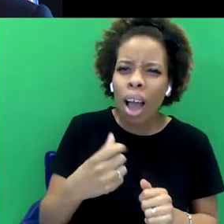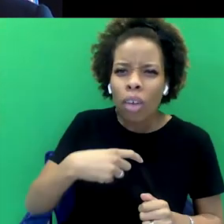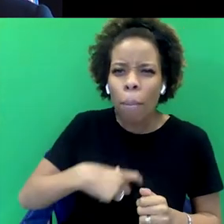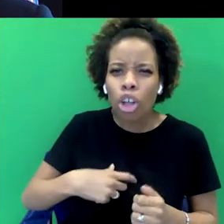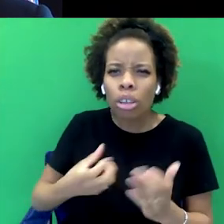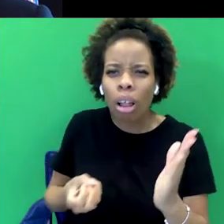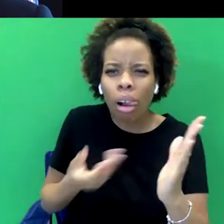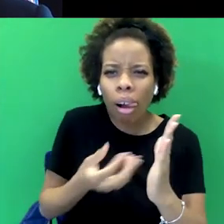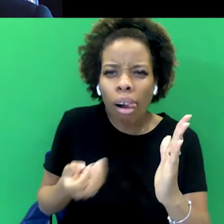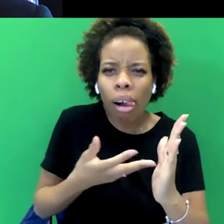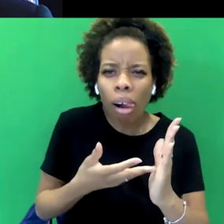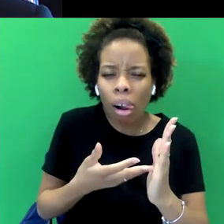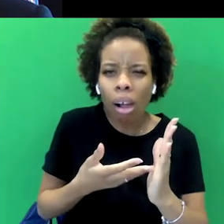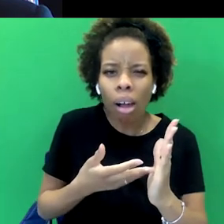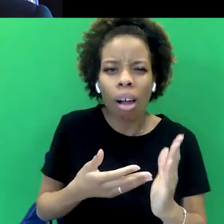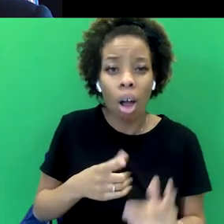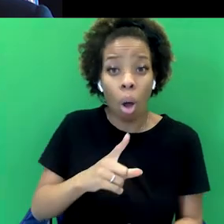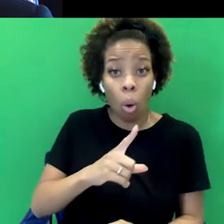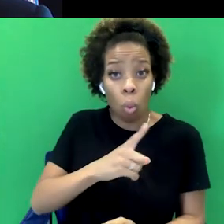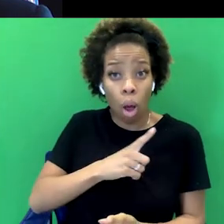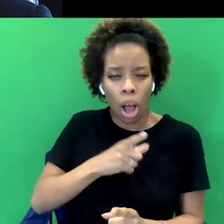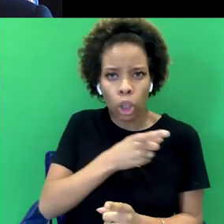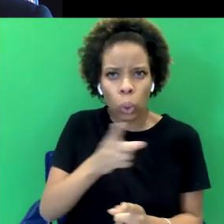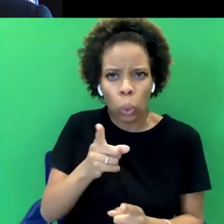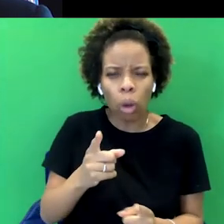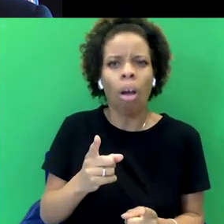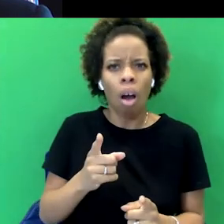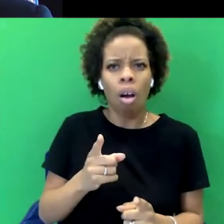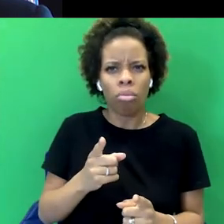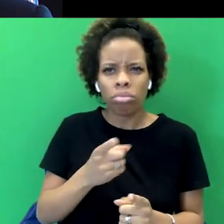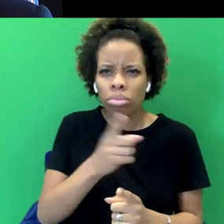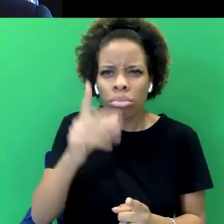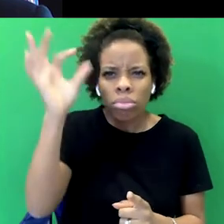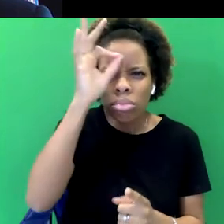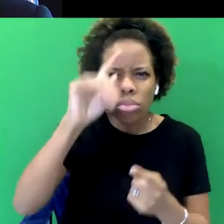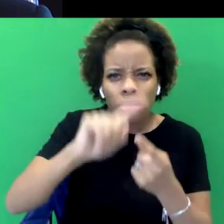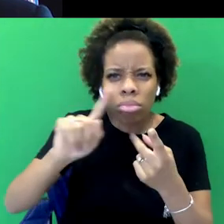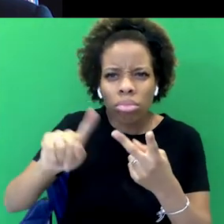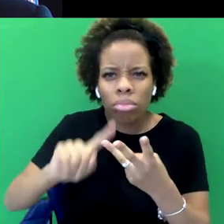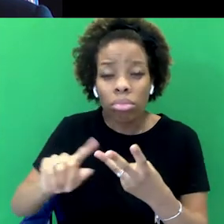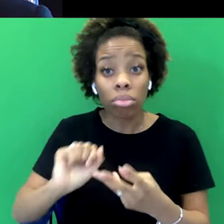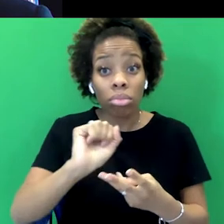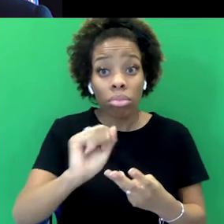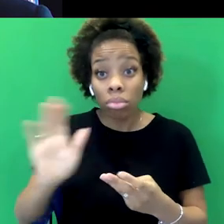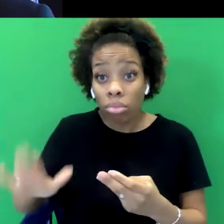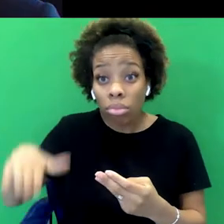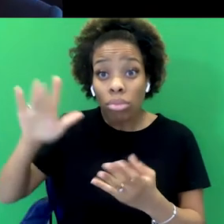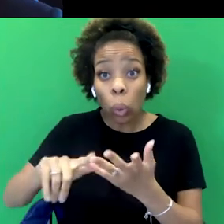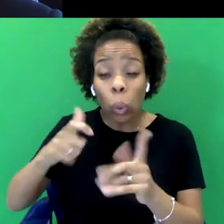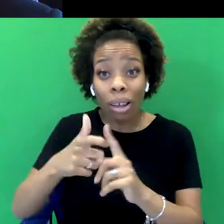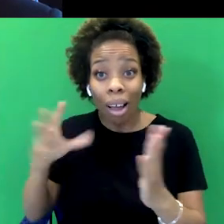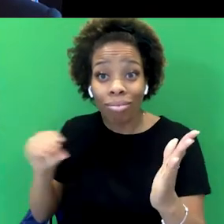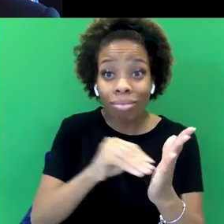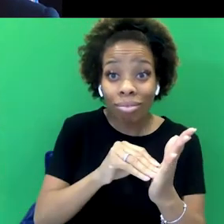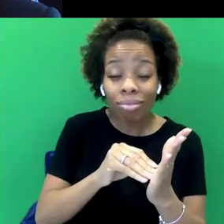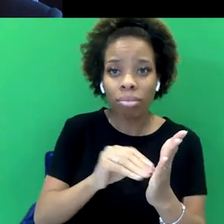what you thought we needed to learn about empire. But there's also your own personal story as someone who grew up in the UK of